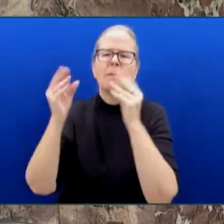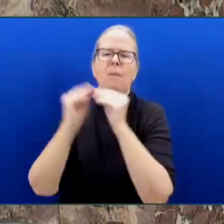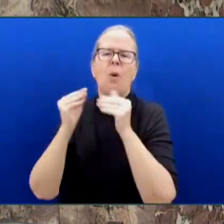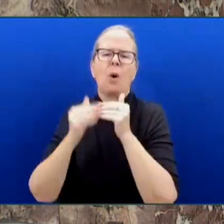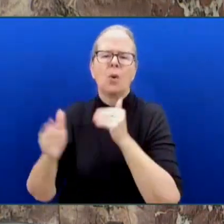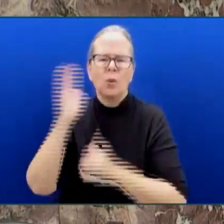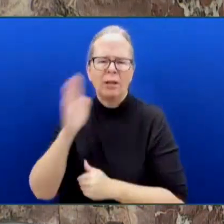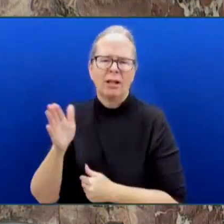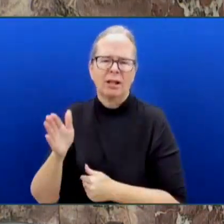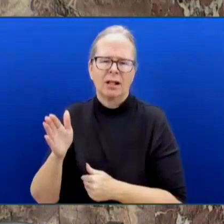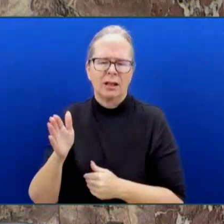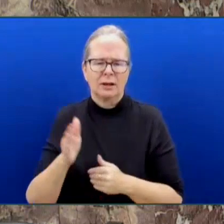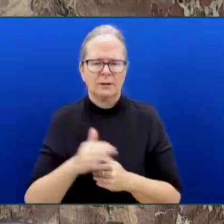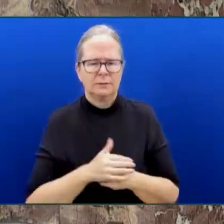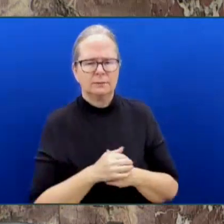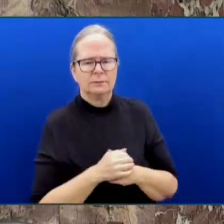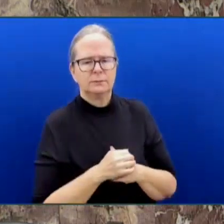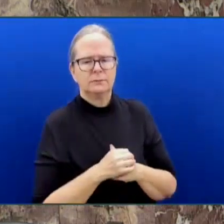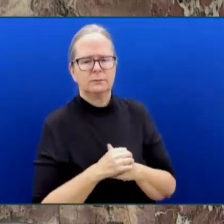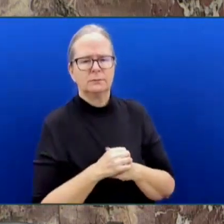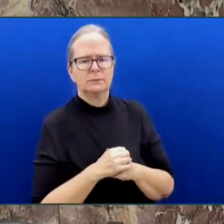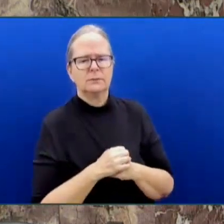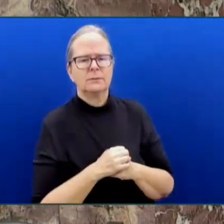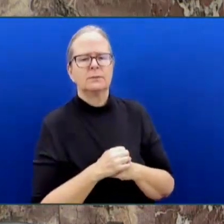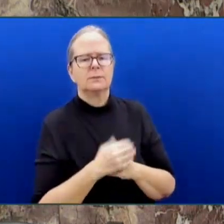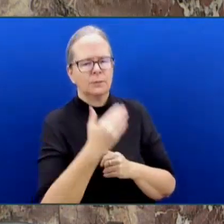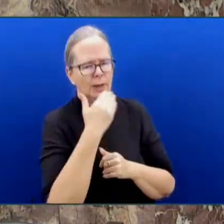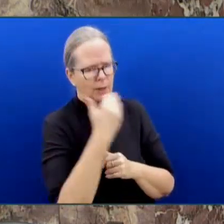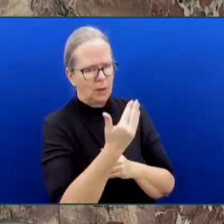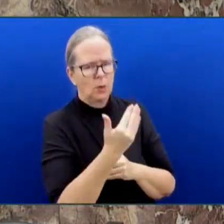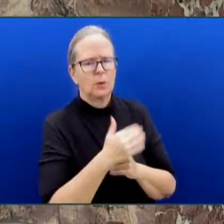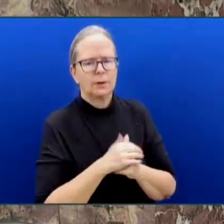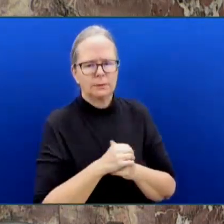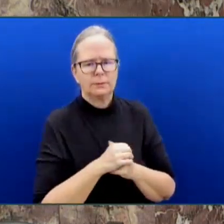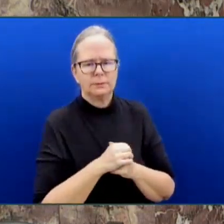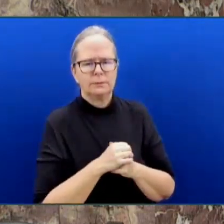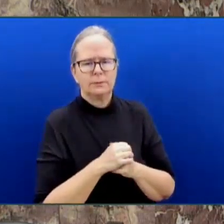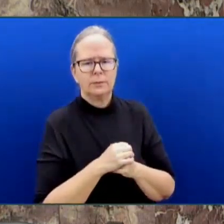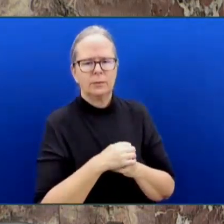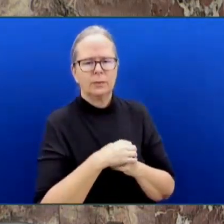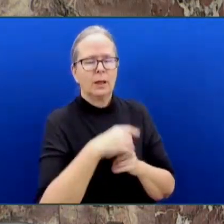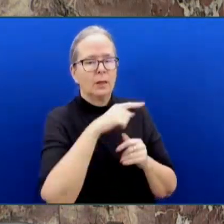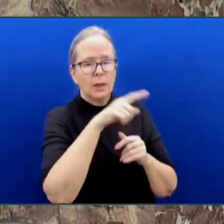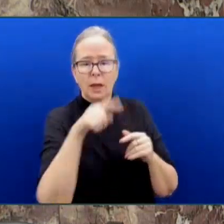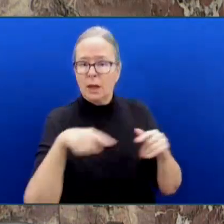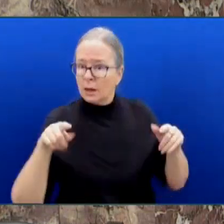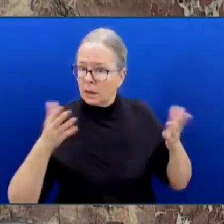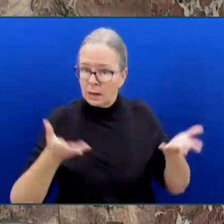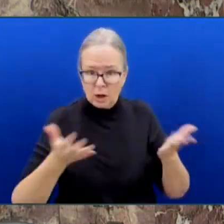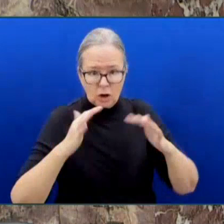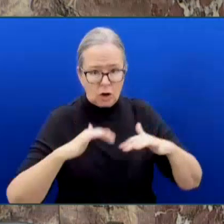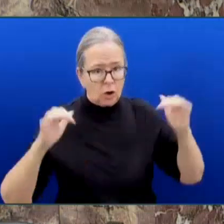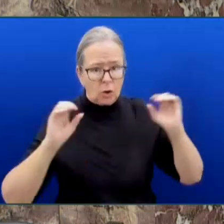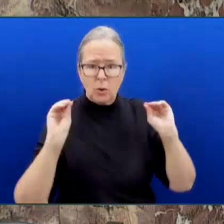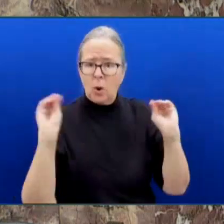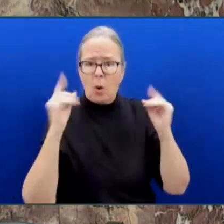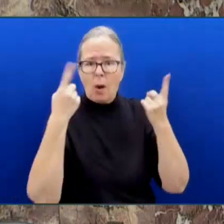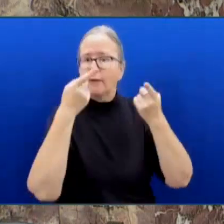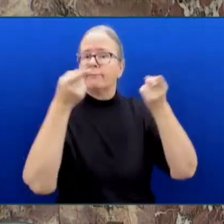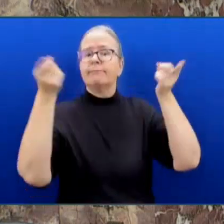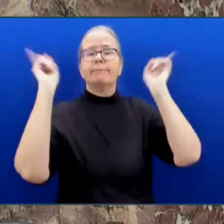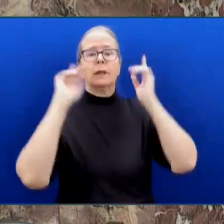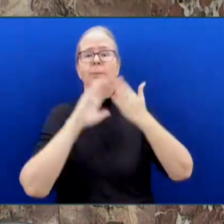one in this House, no one in any of our communities that wants to see youth struggling with addiction,